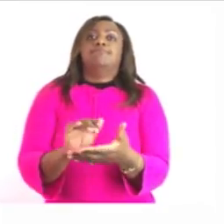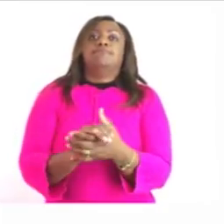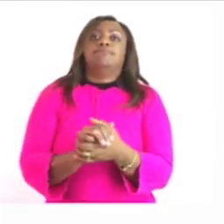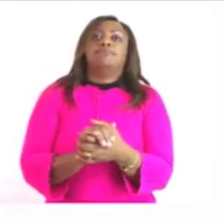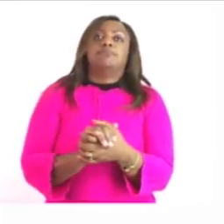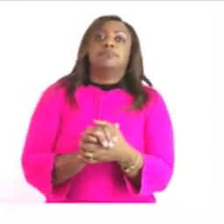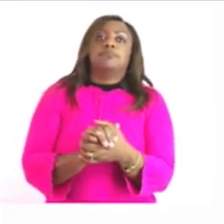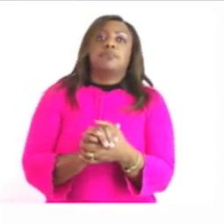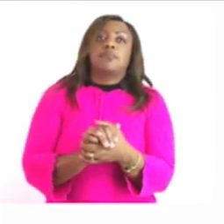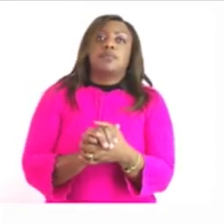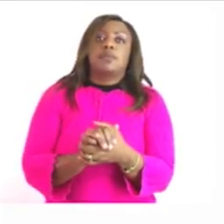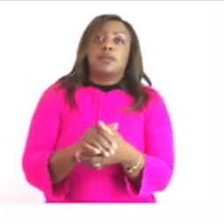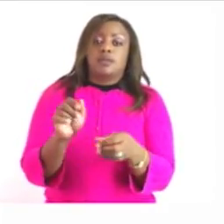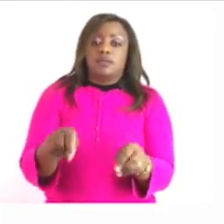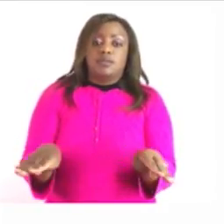do that